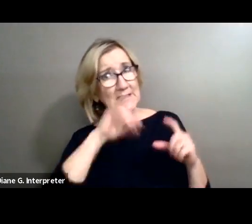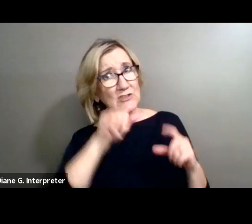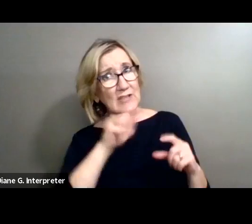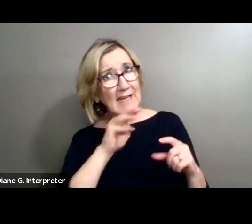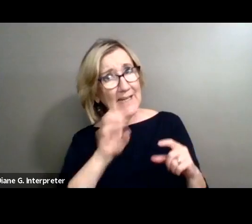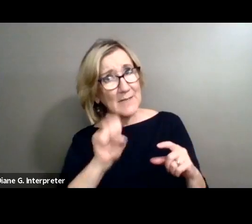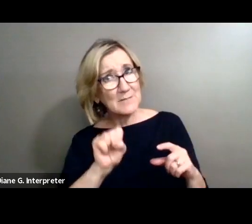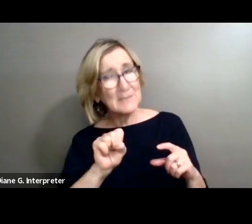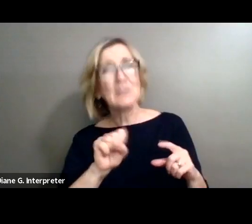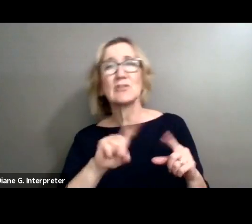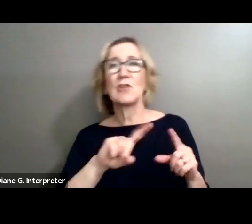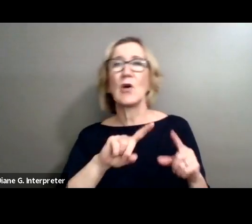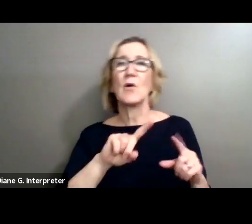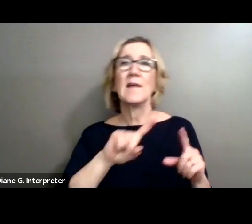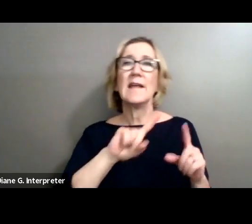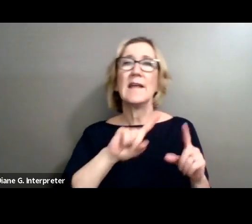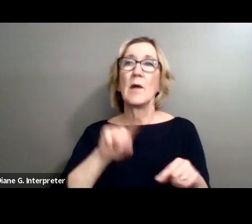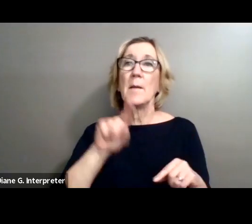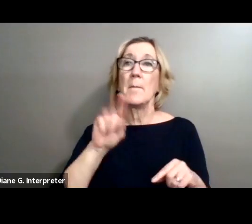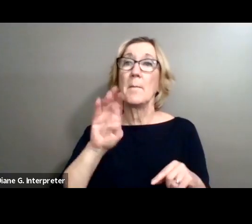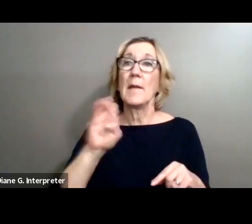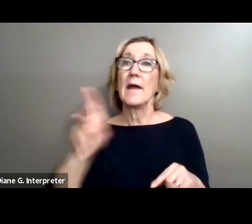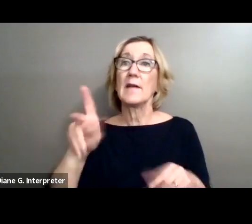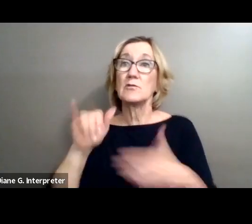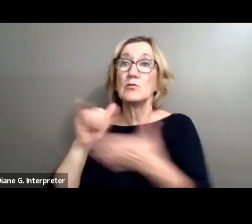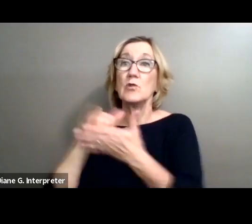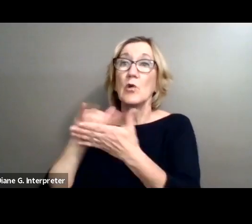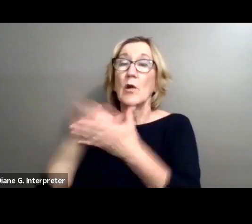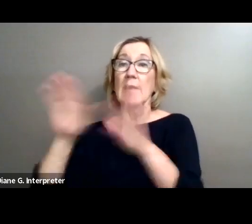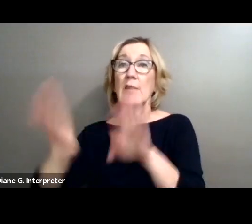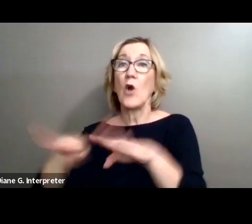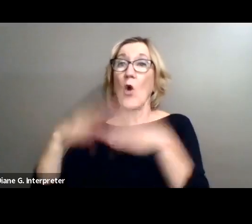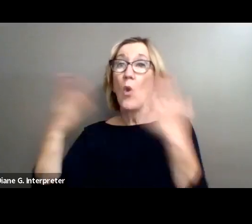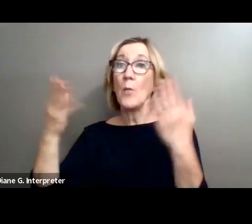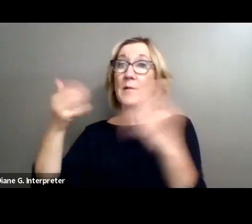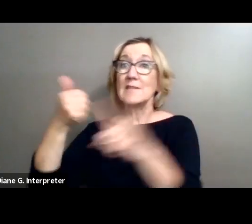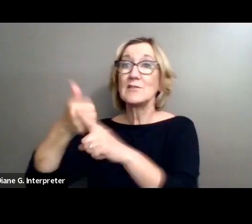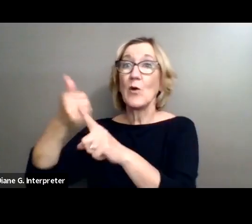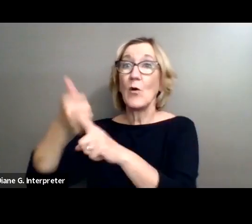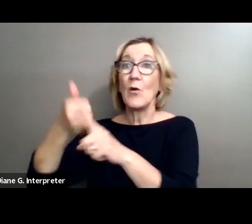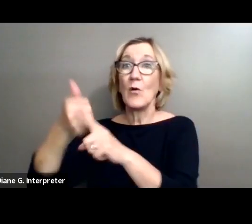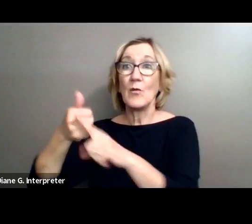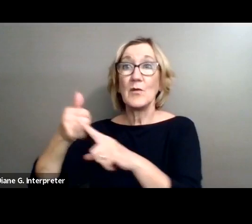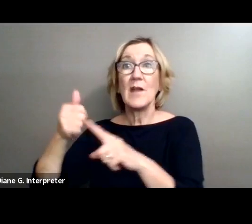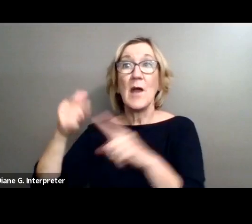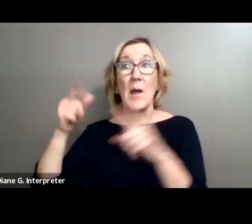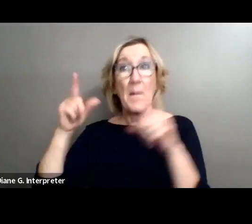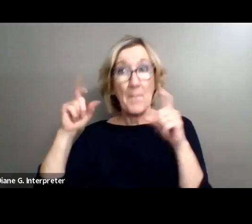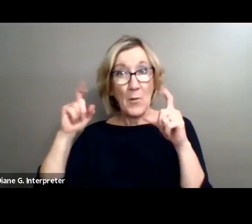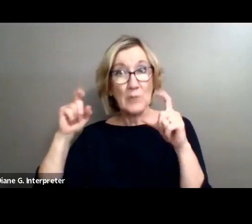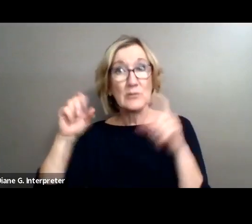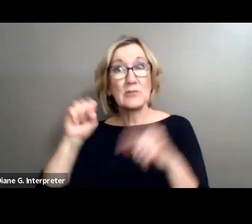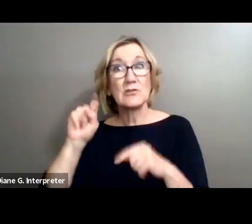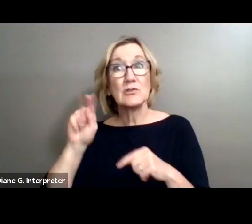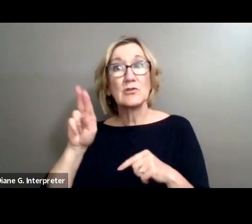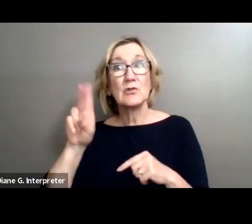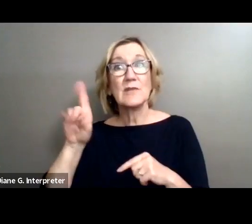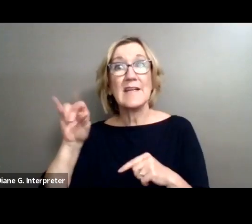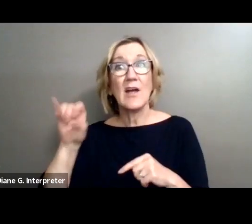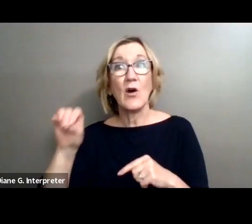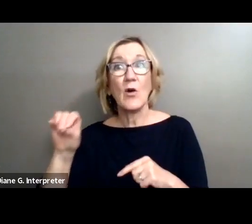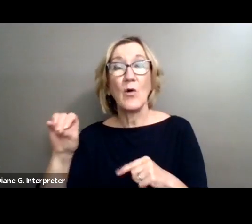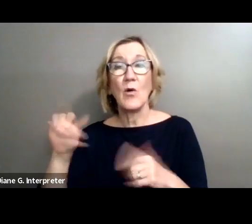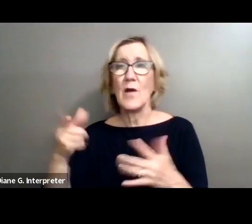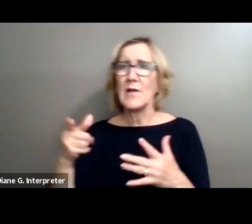back to New York and opened his very own portrait studio in Harlem, where the neighborhood was jumping with brand new music,